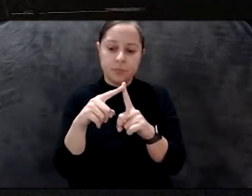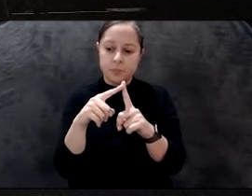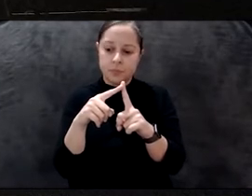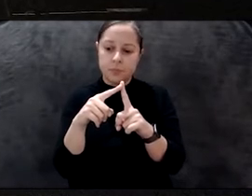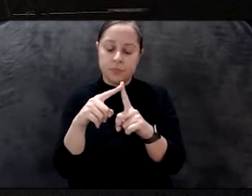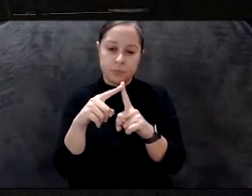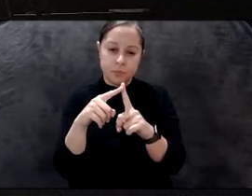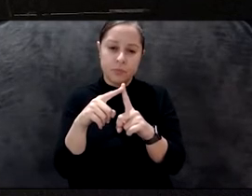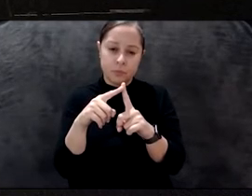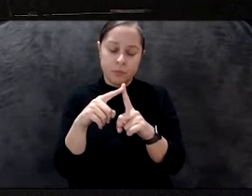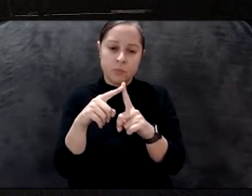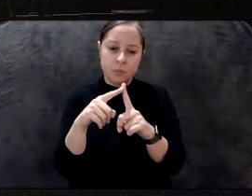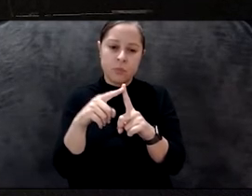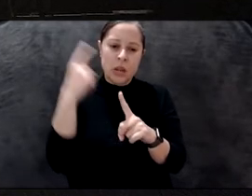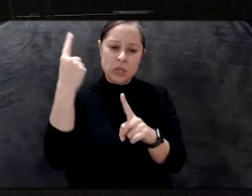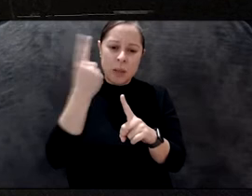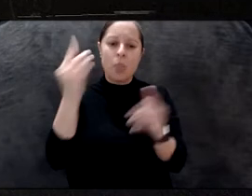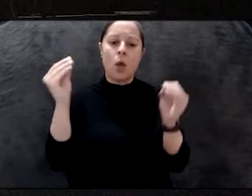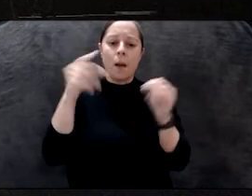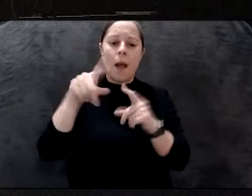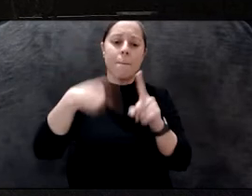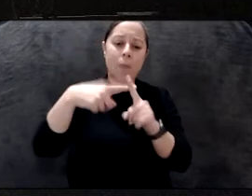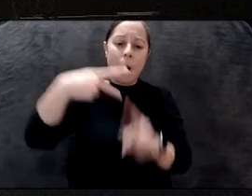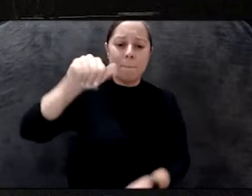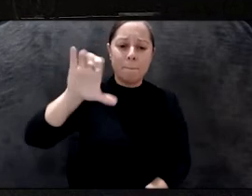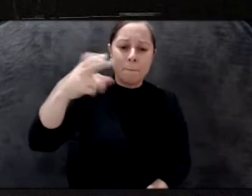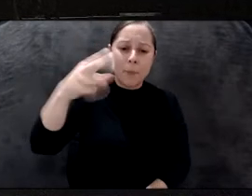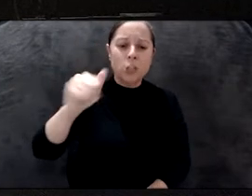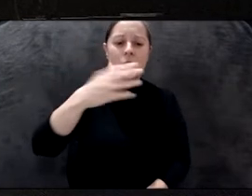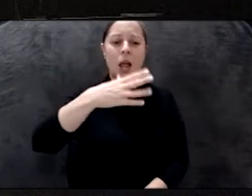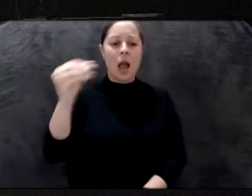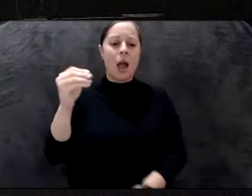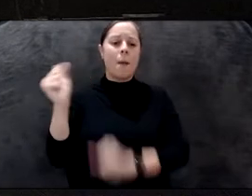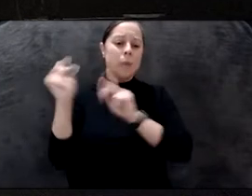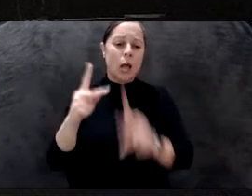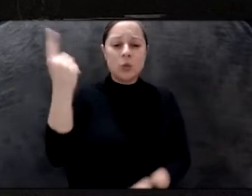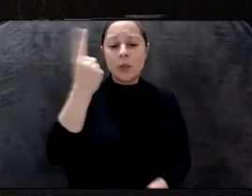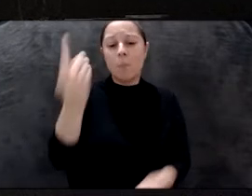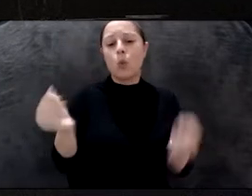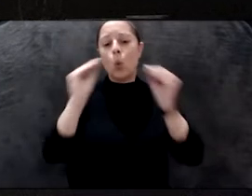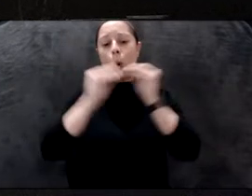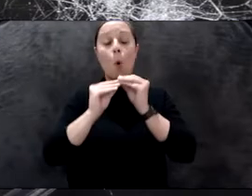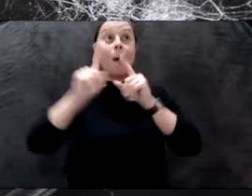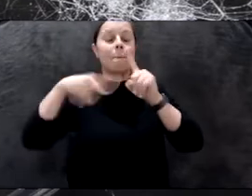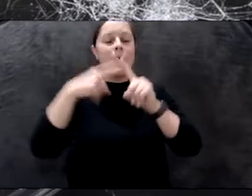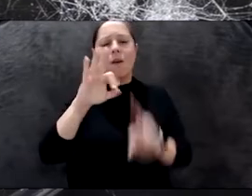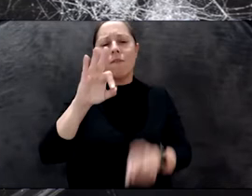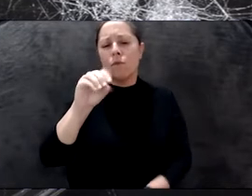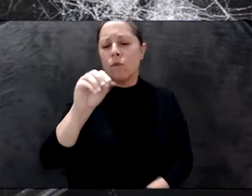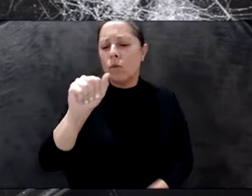try to go to something which is more about floating, more about thinking about a thermodynamic imagination of how we can kind of maybe